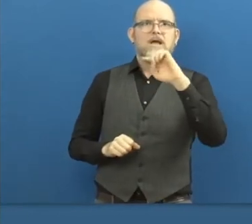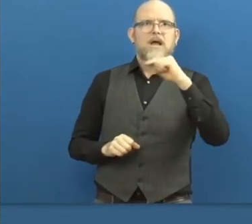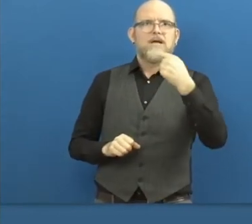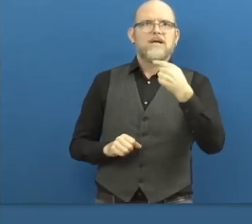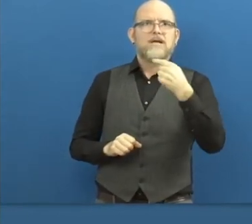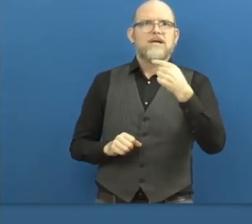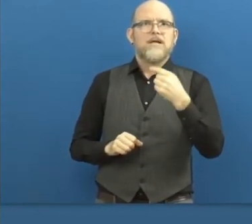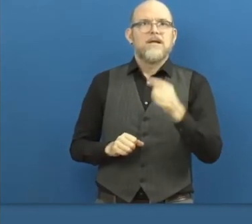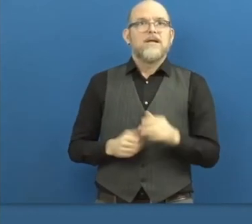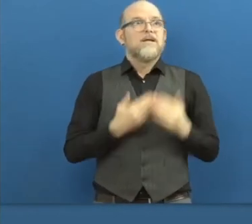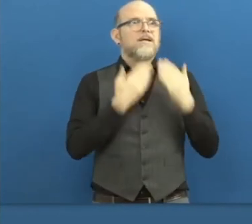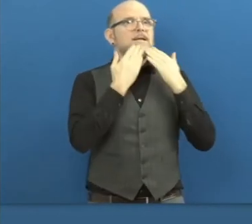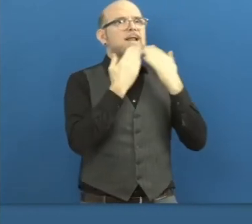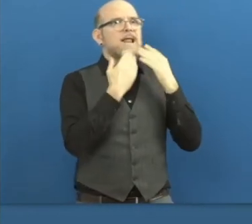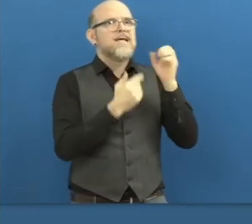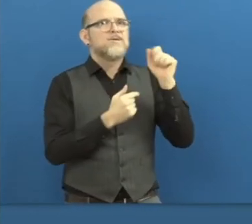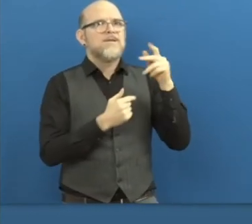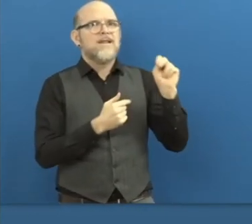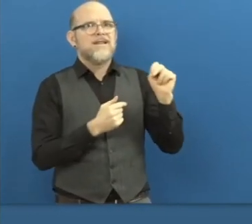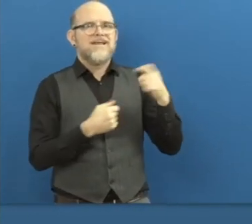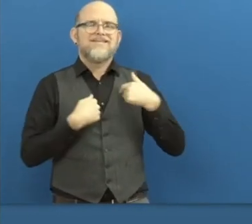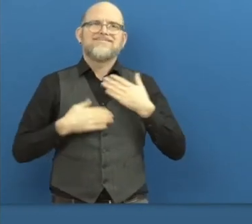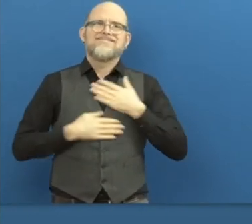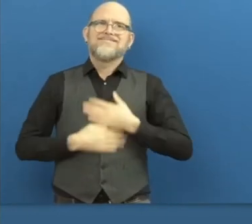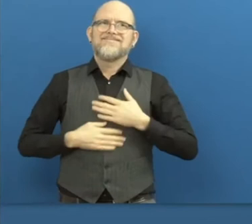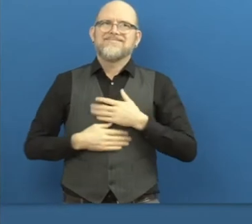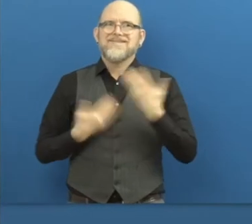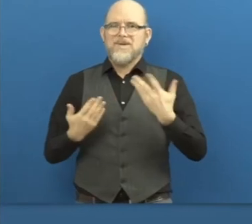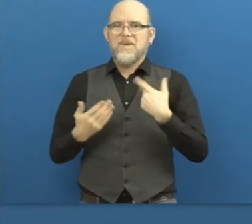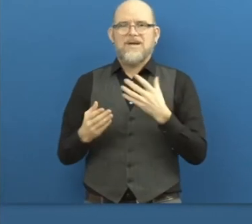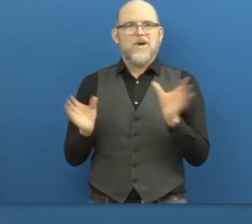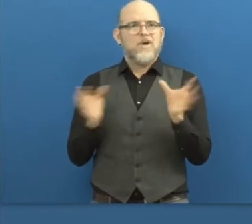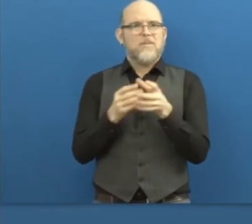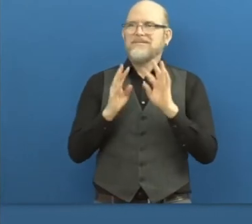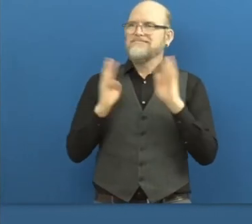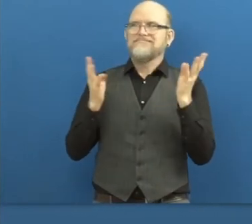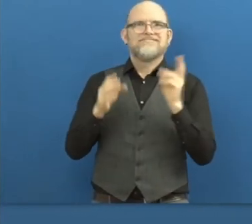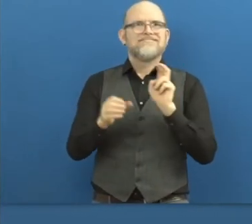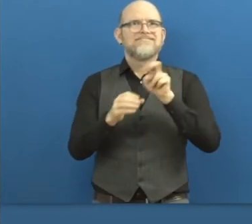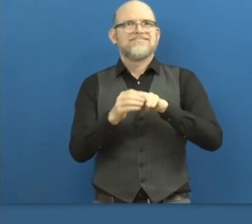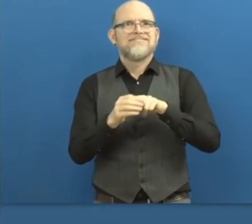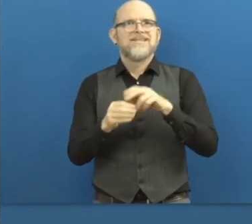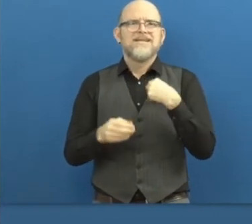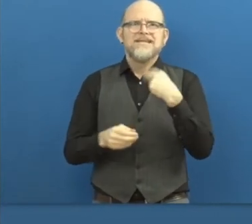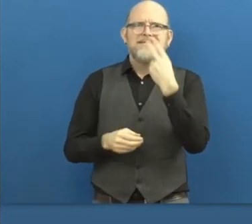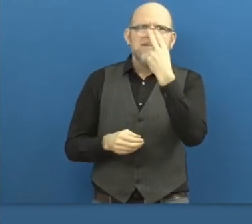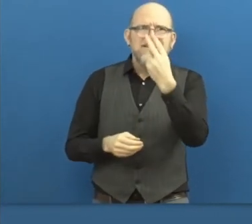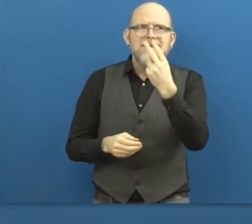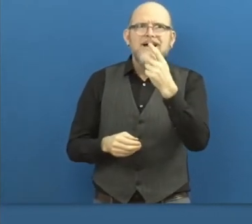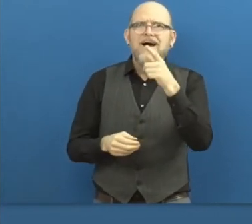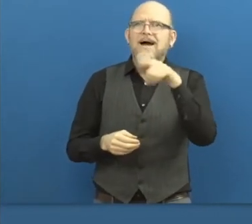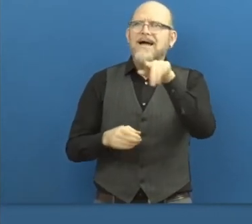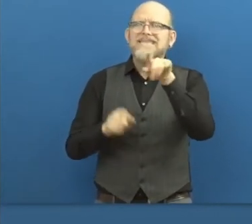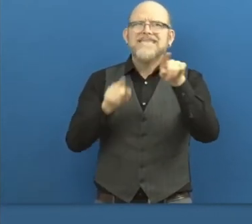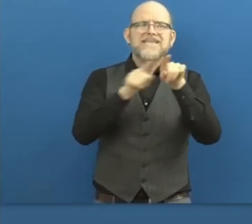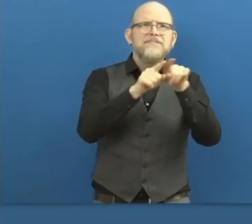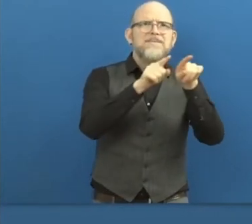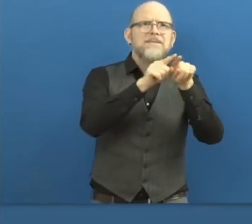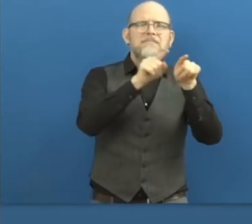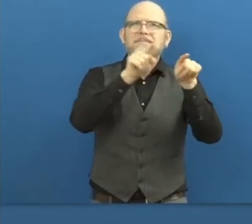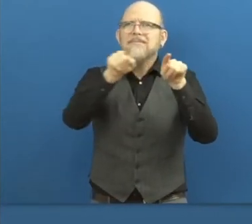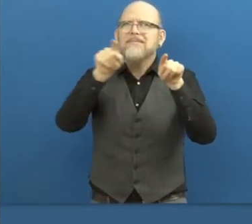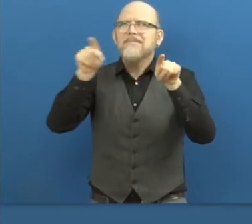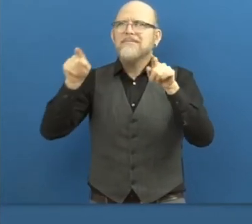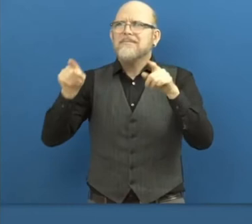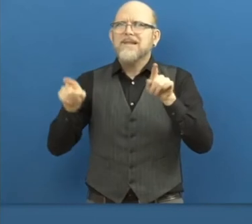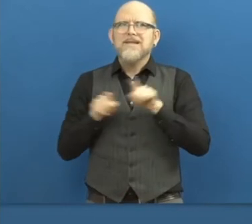Thank you, Susan. It's also a pleasure to be part of this great group. And I've already seen and heard many similarities and common